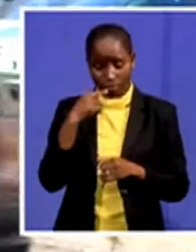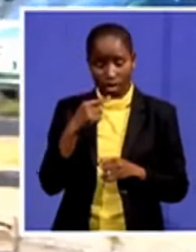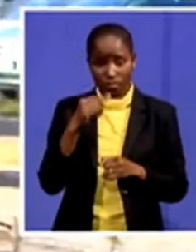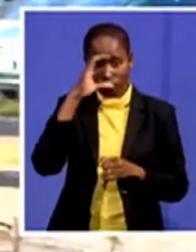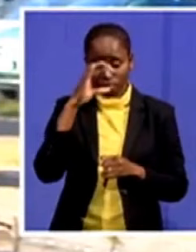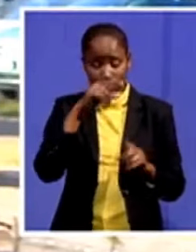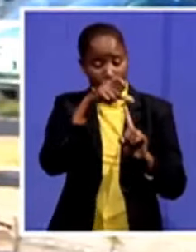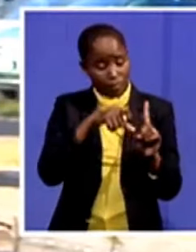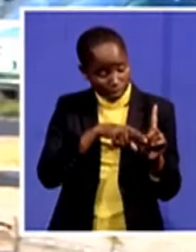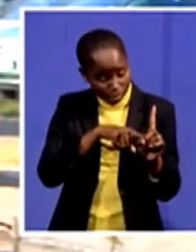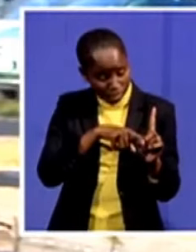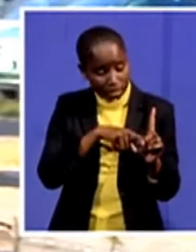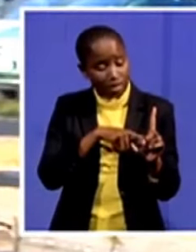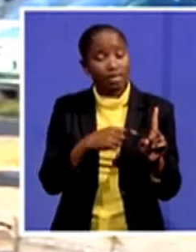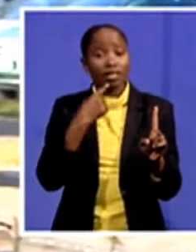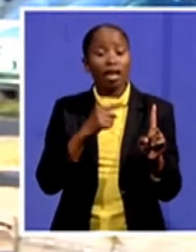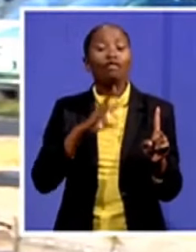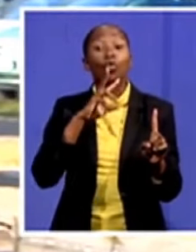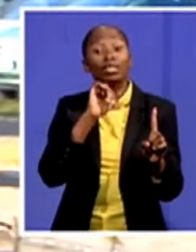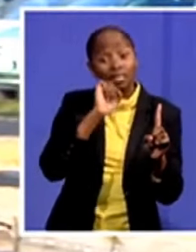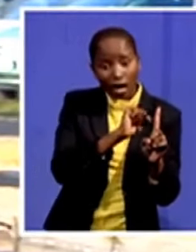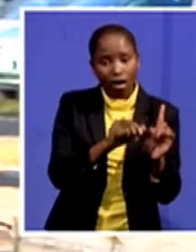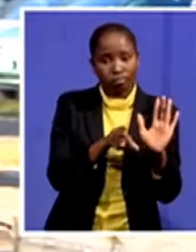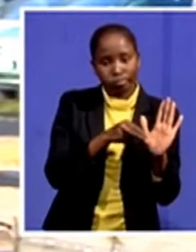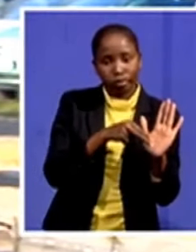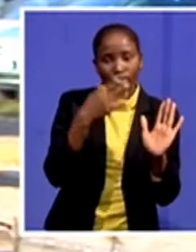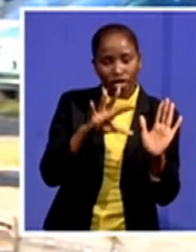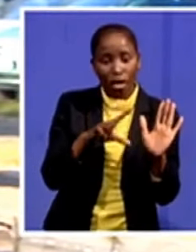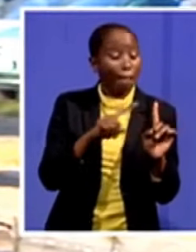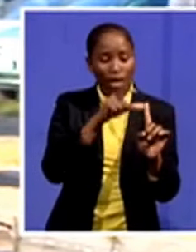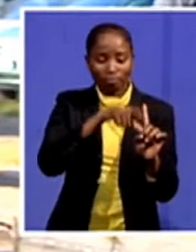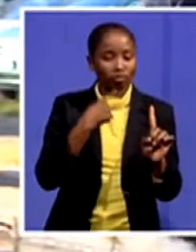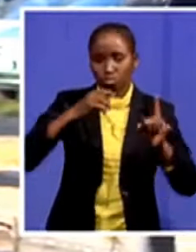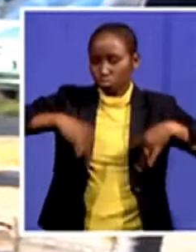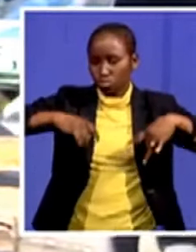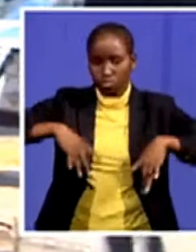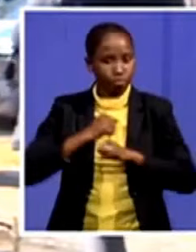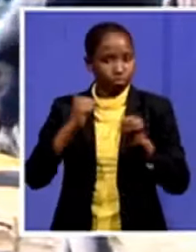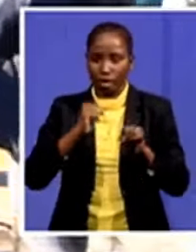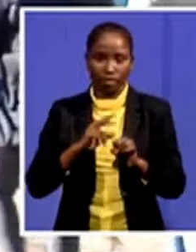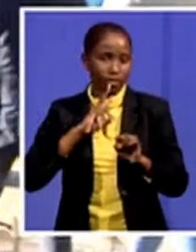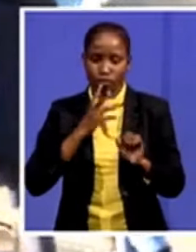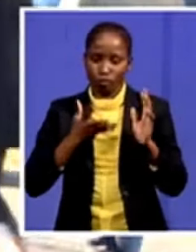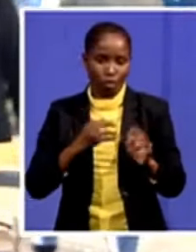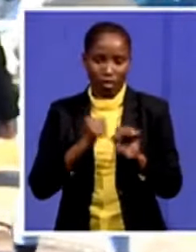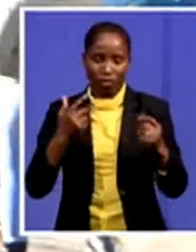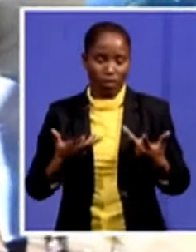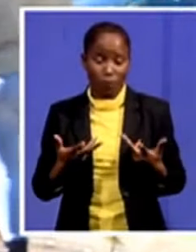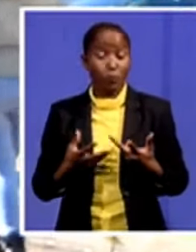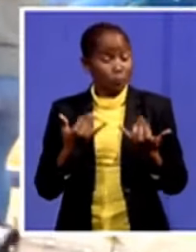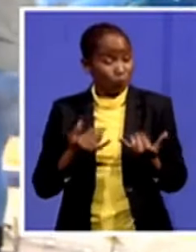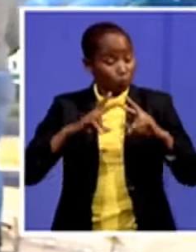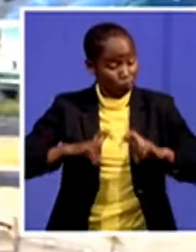voice was on that clip but nimmer ho denying having made that a confession investigators are also expected to get